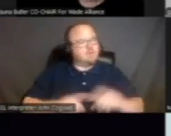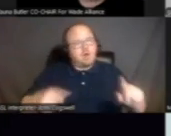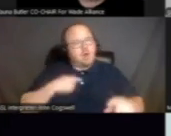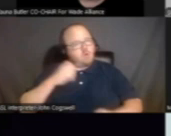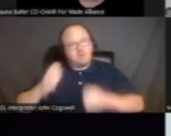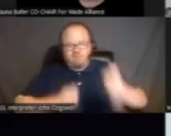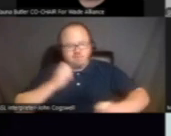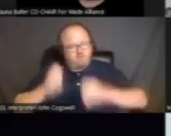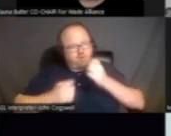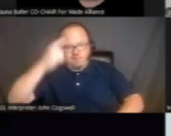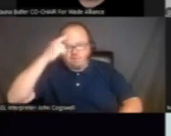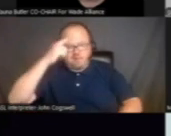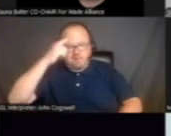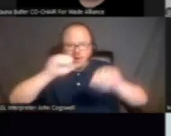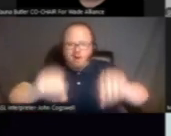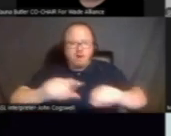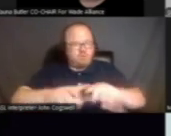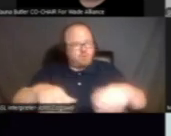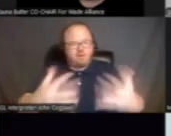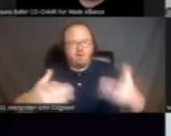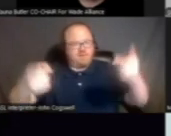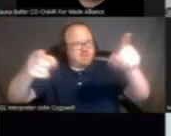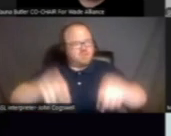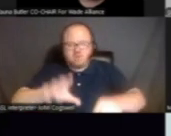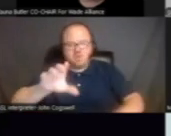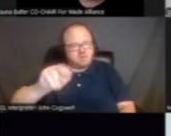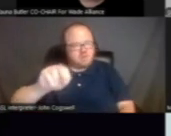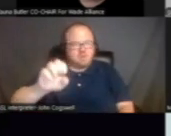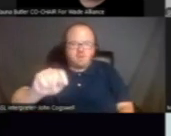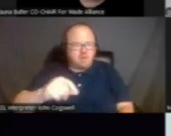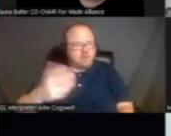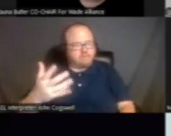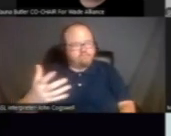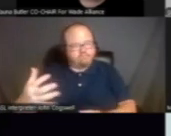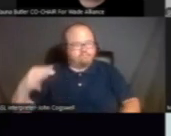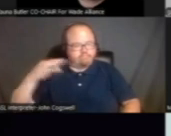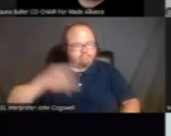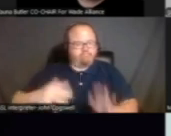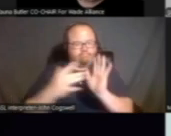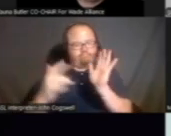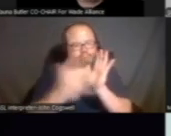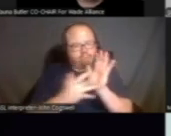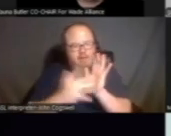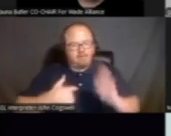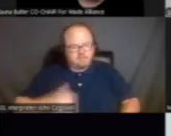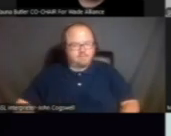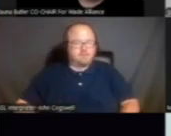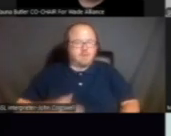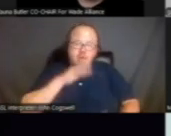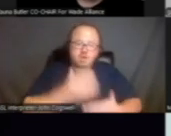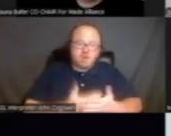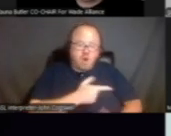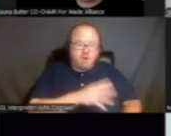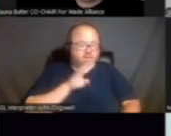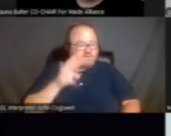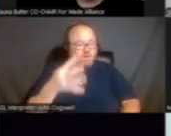emotionally and mentally unable to give consent and was taken advantage of. When my daughter was in